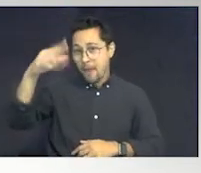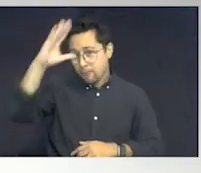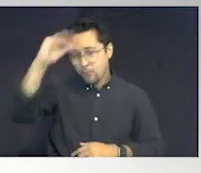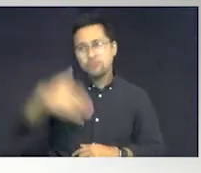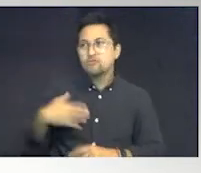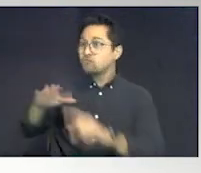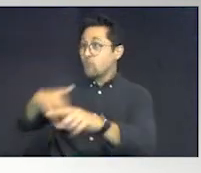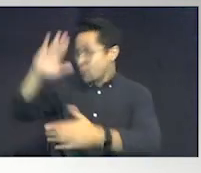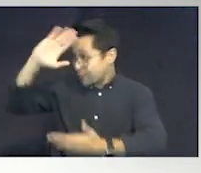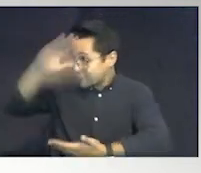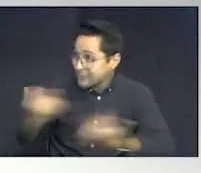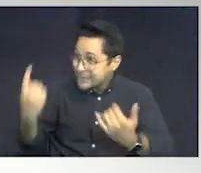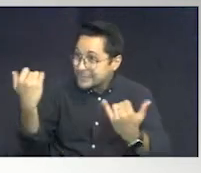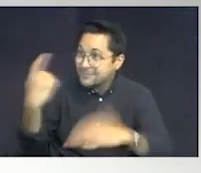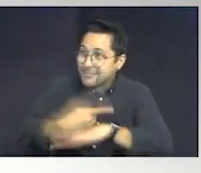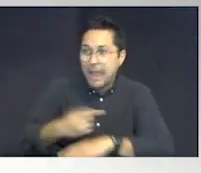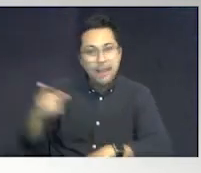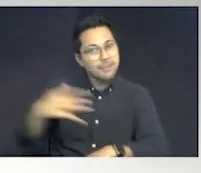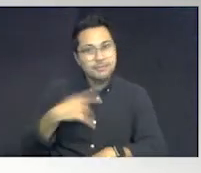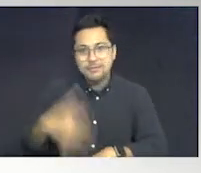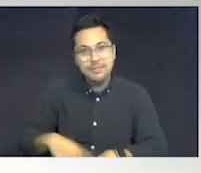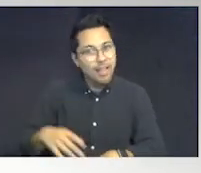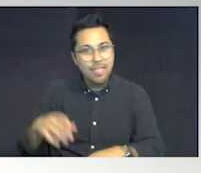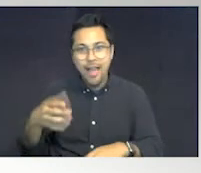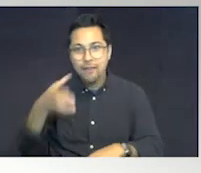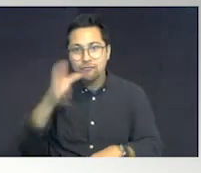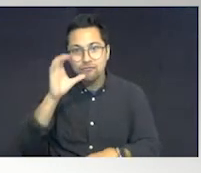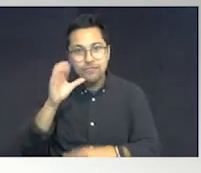your son was here today, and he does not like grace.